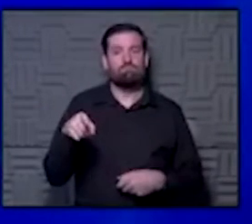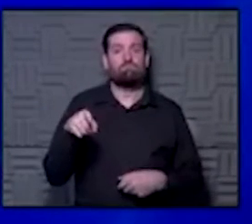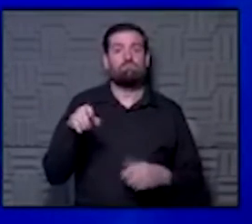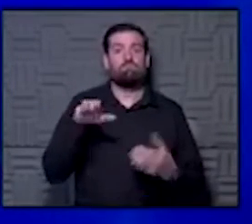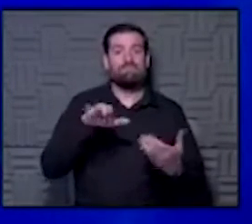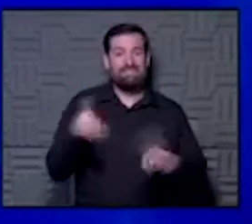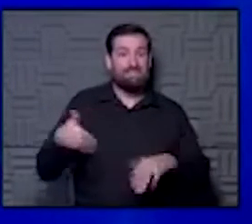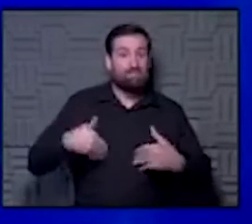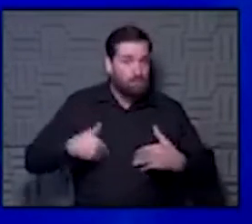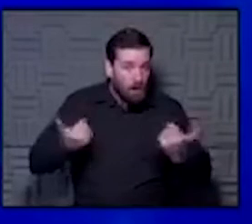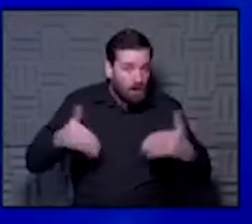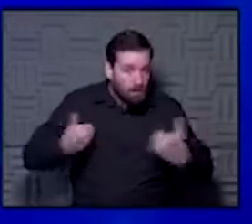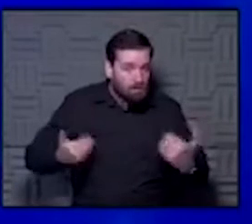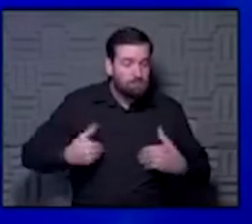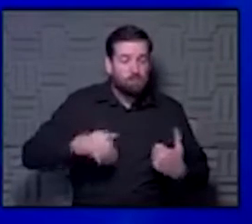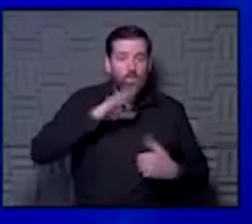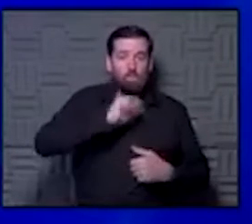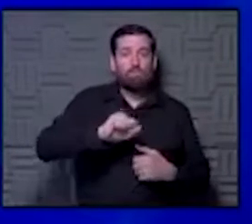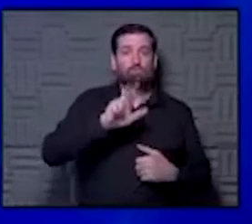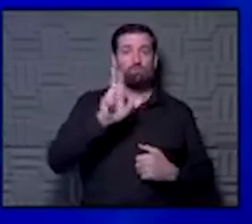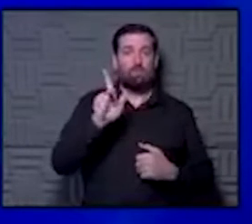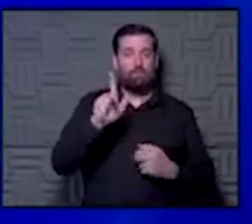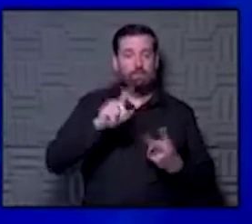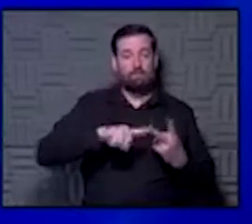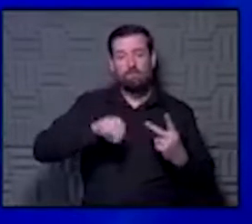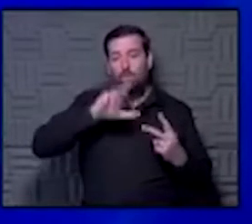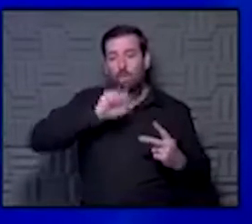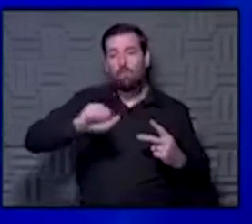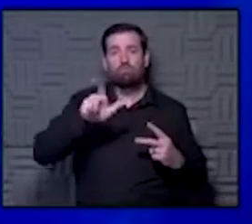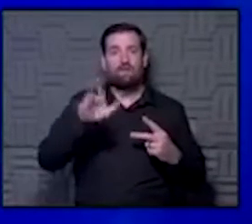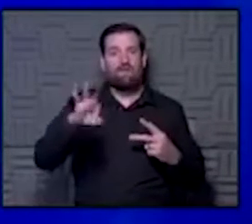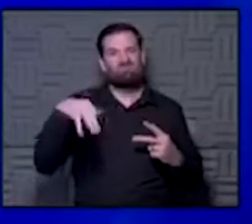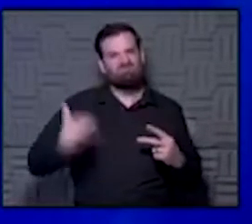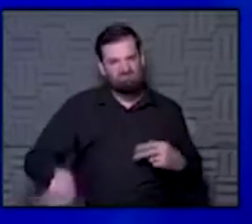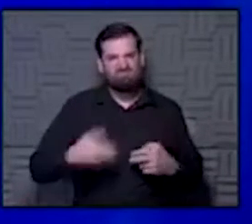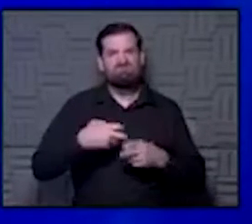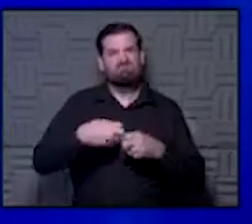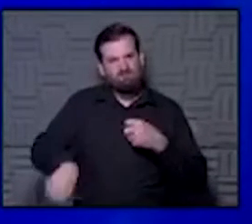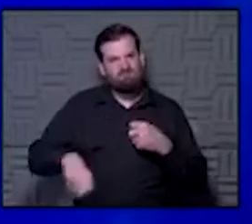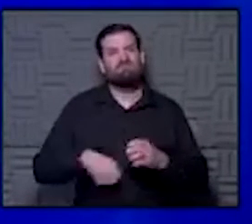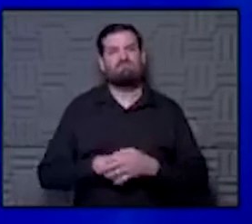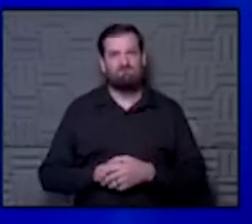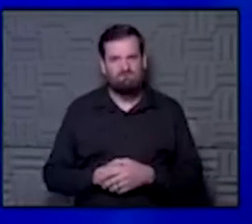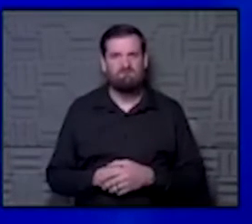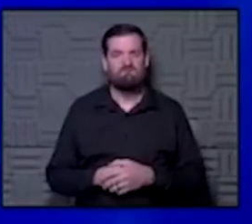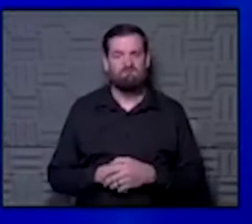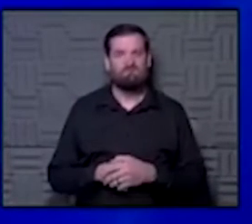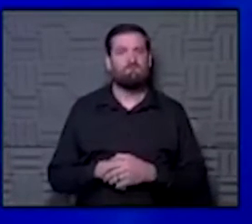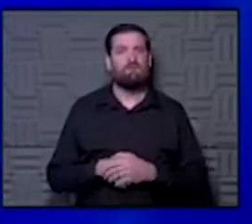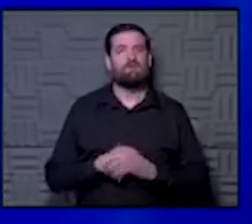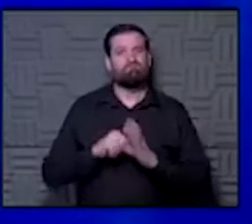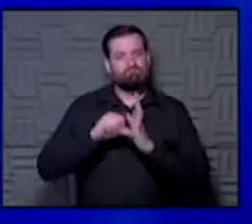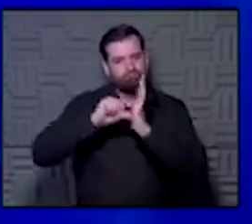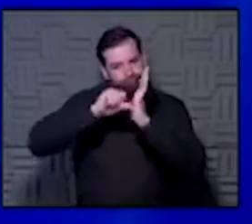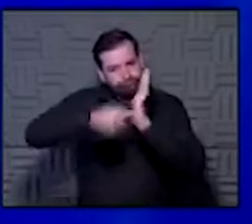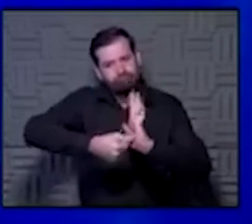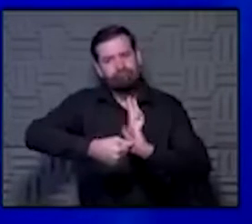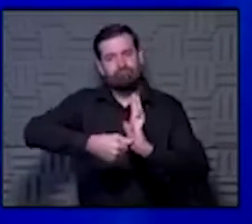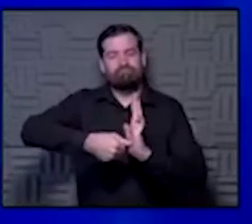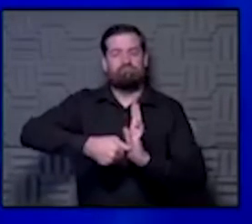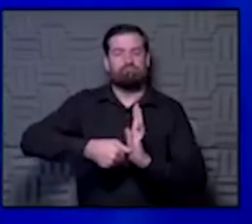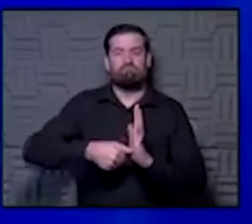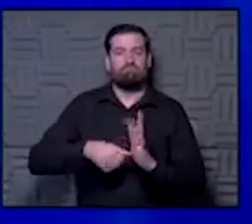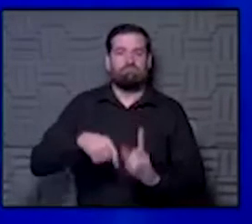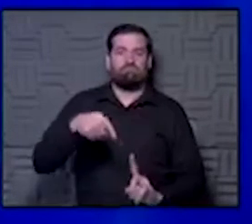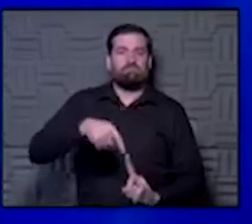deaths of young people, 23 and 29-year-olds. So that's tough, and I think it just goes on to point out that this